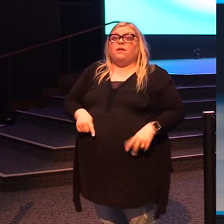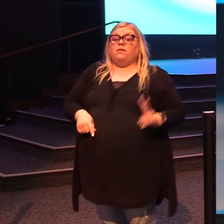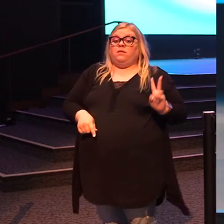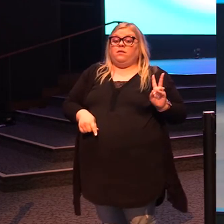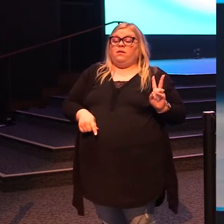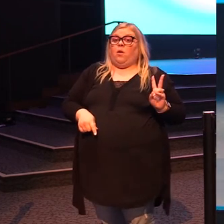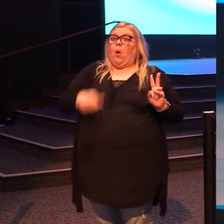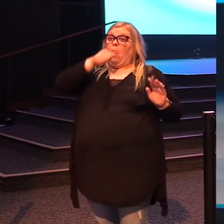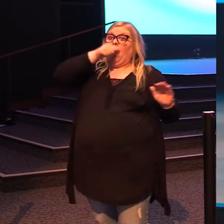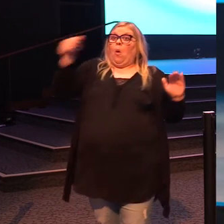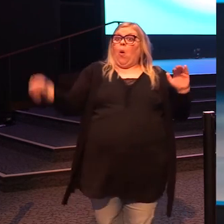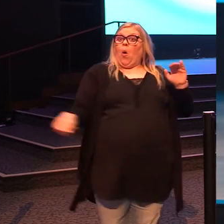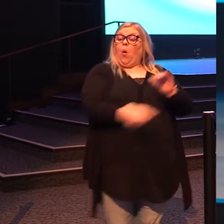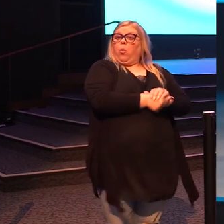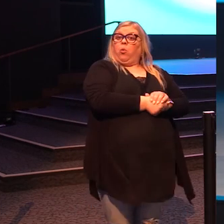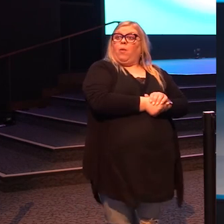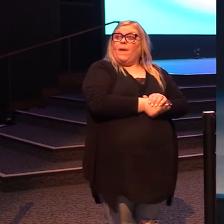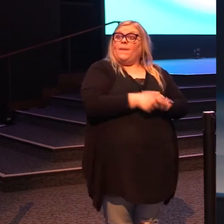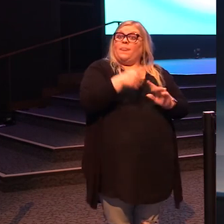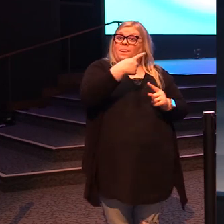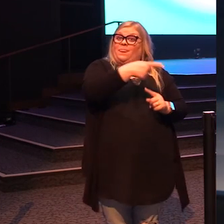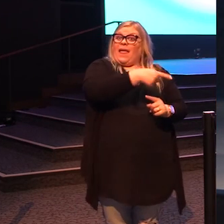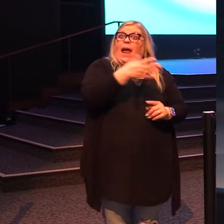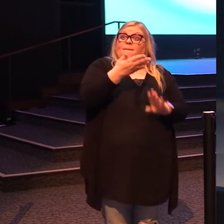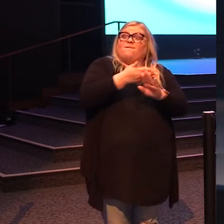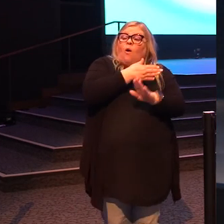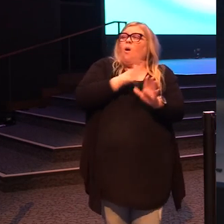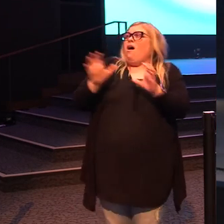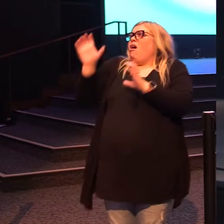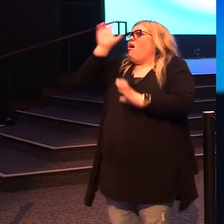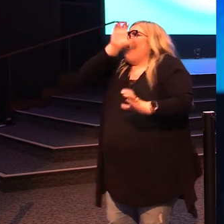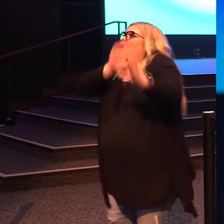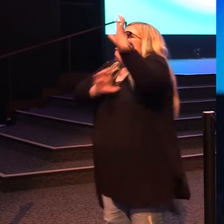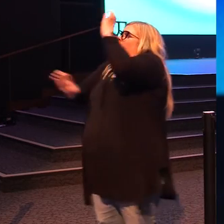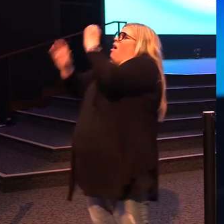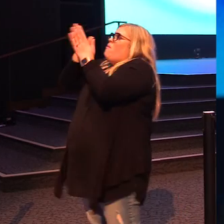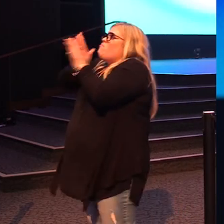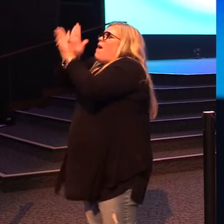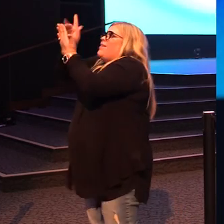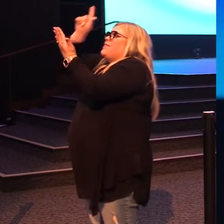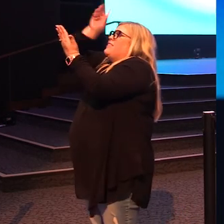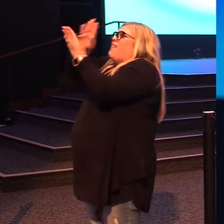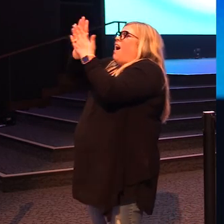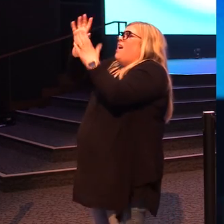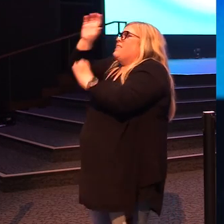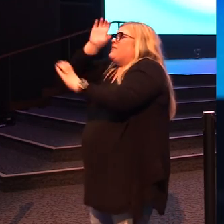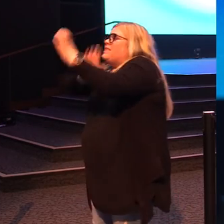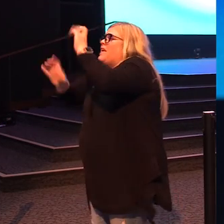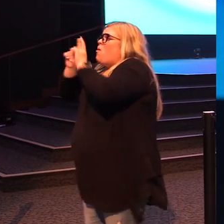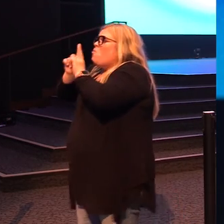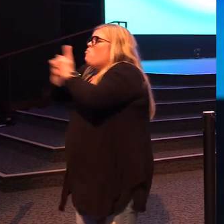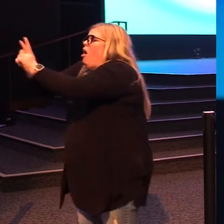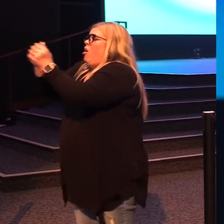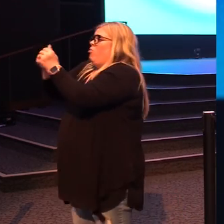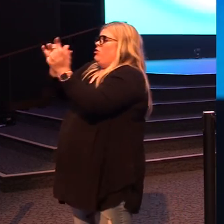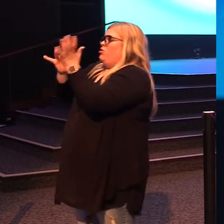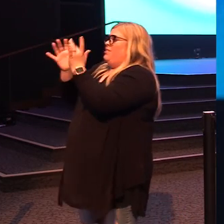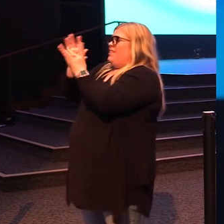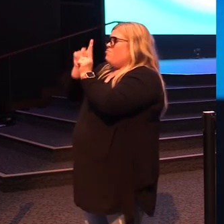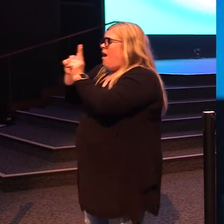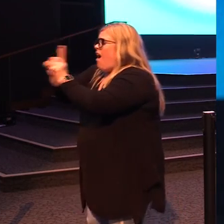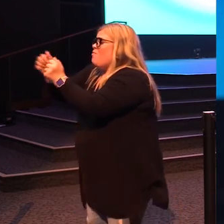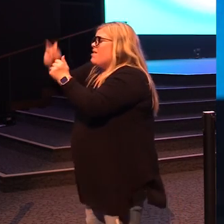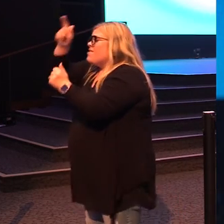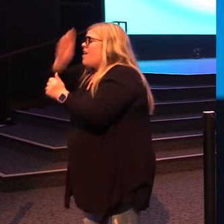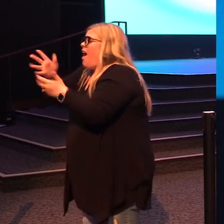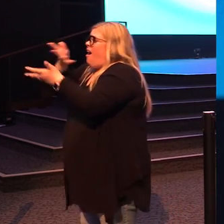are Adam and Eve who are seeking to be in the presence of God, seeking to walk with Him in the cool of the day, seeking